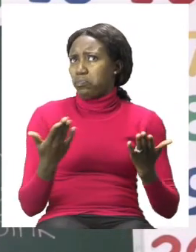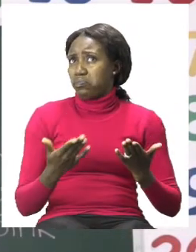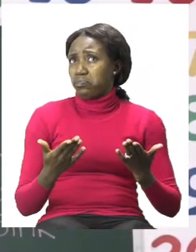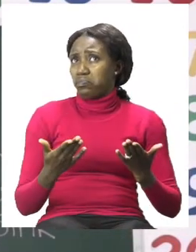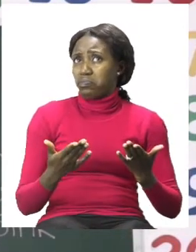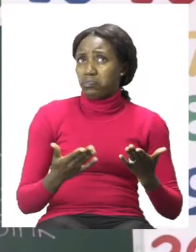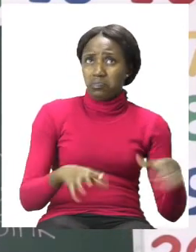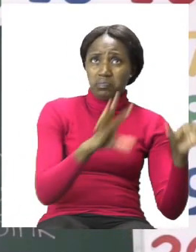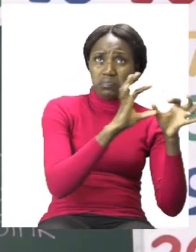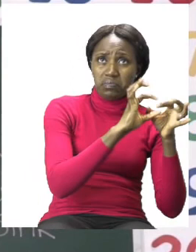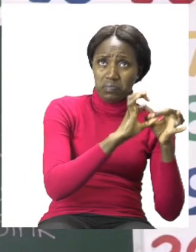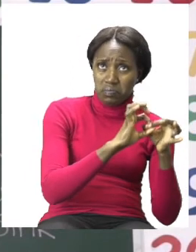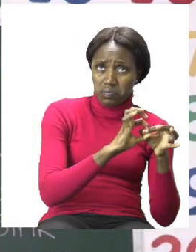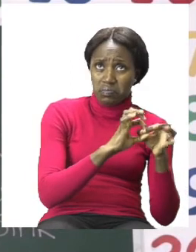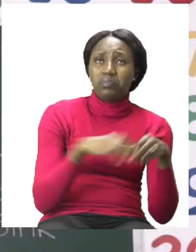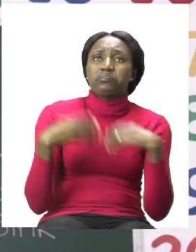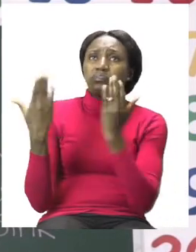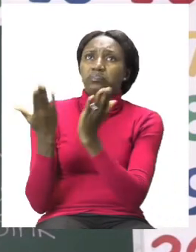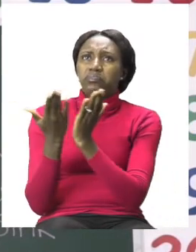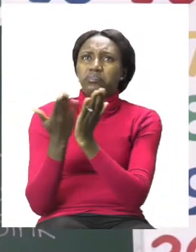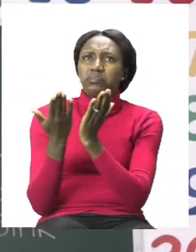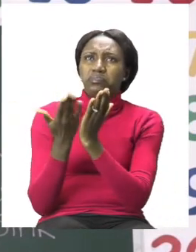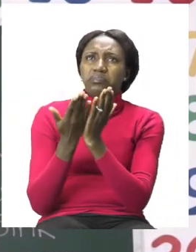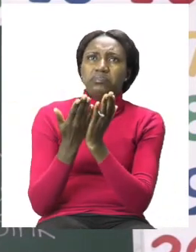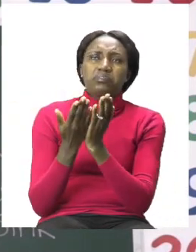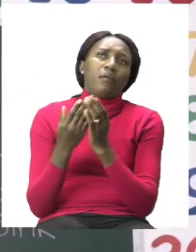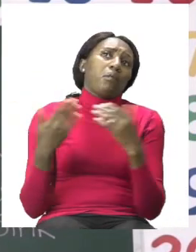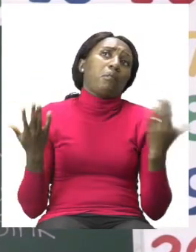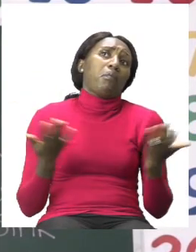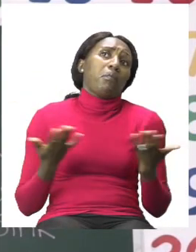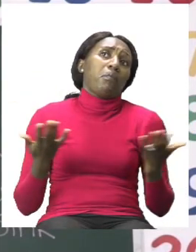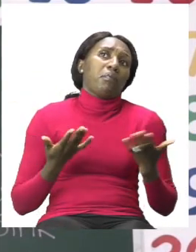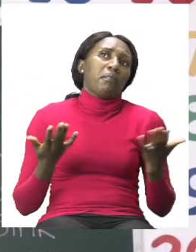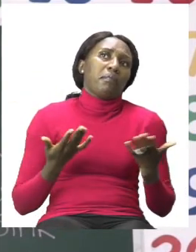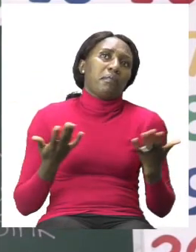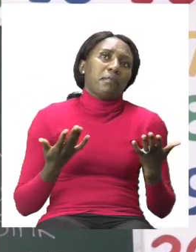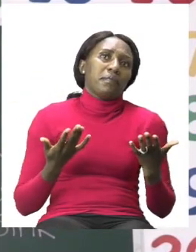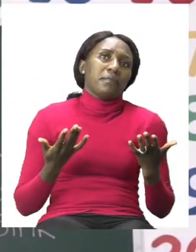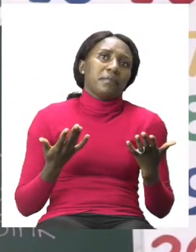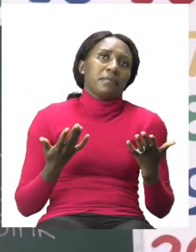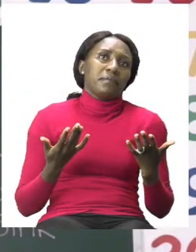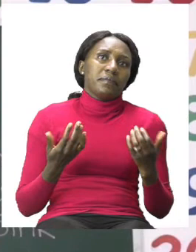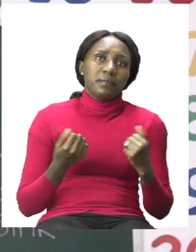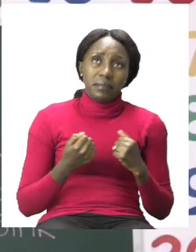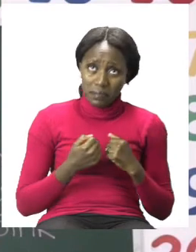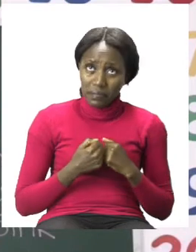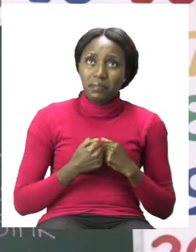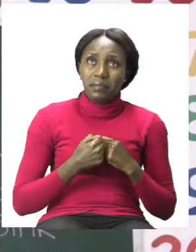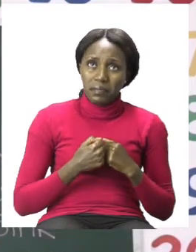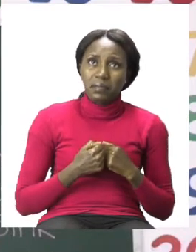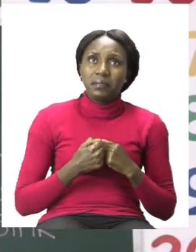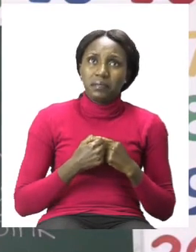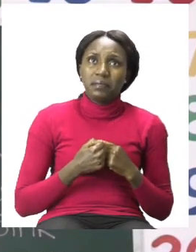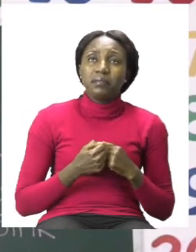to school or do we do this at home? If you said